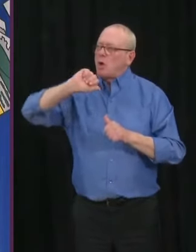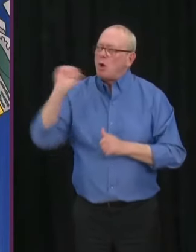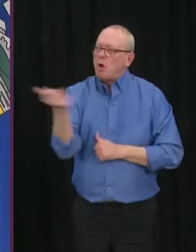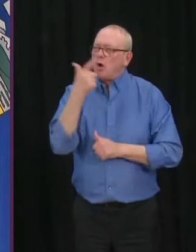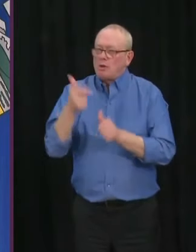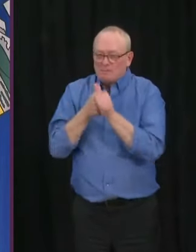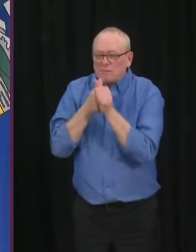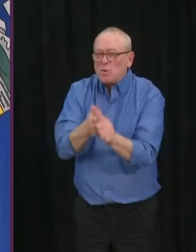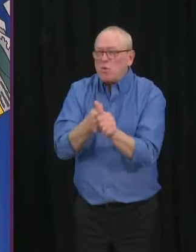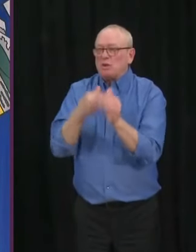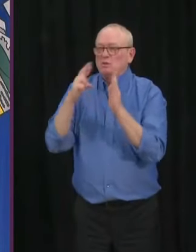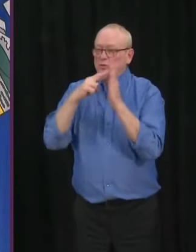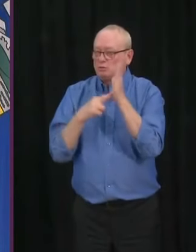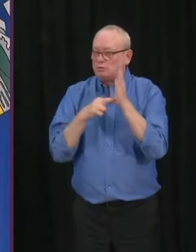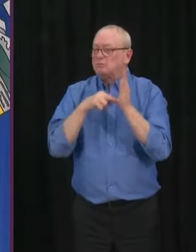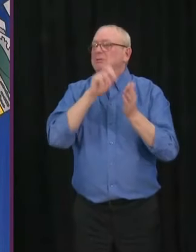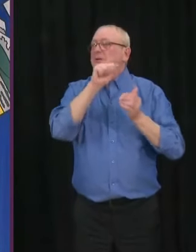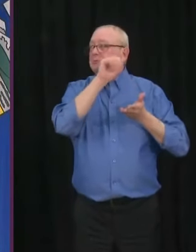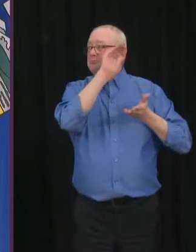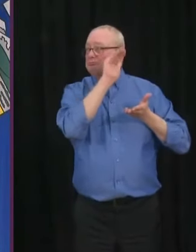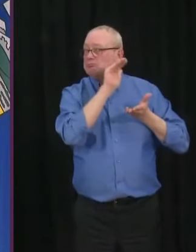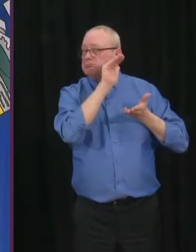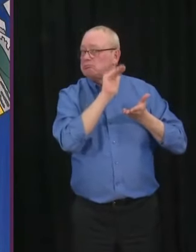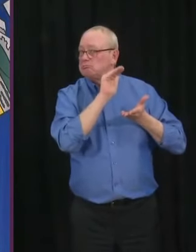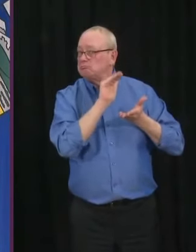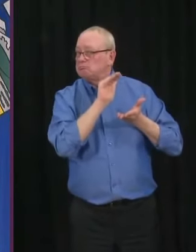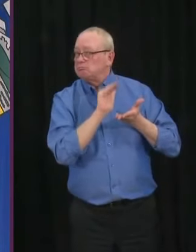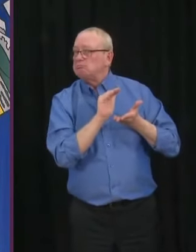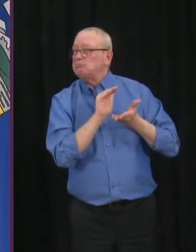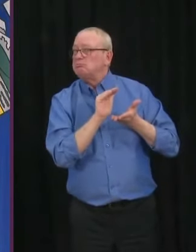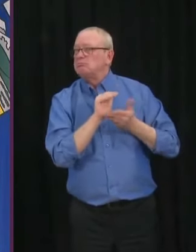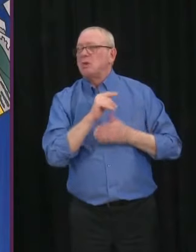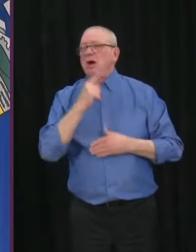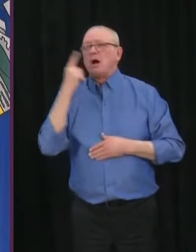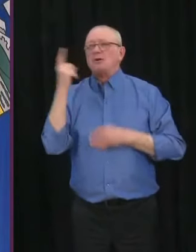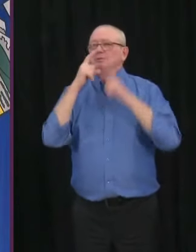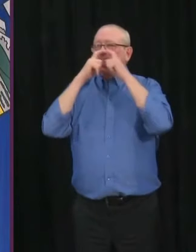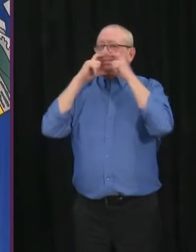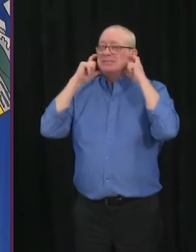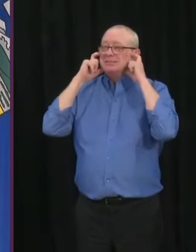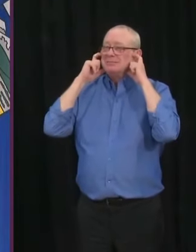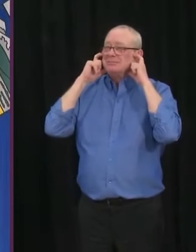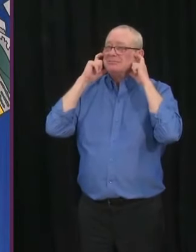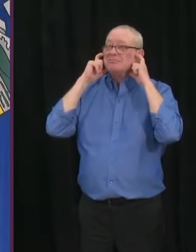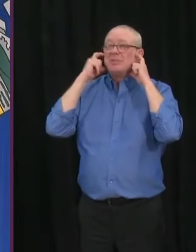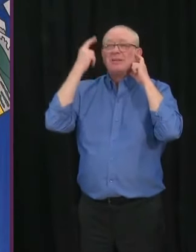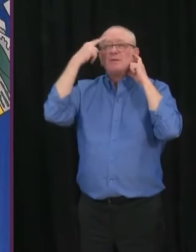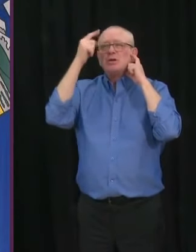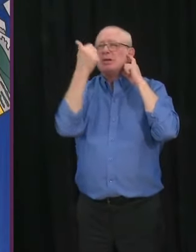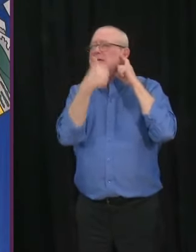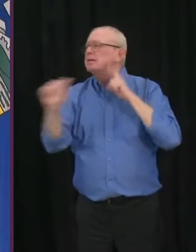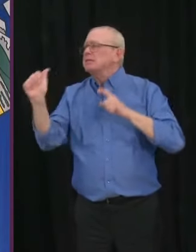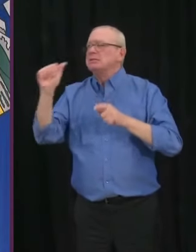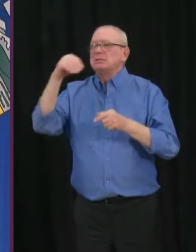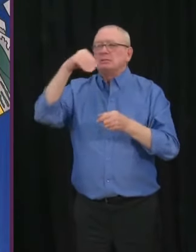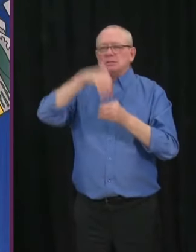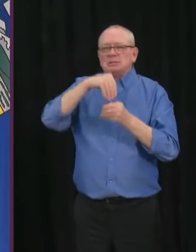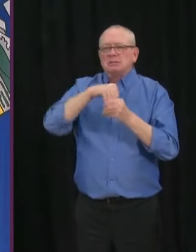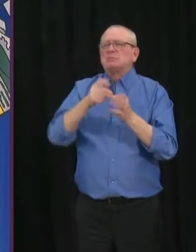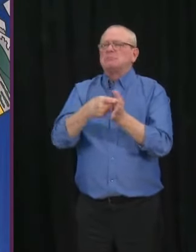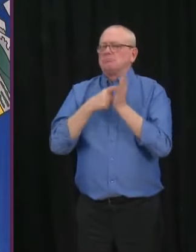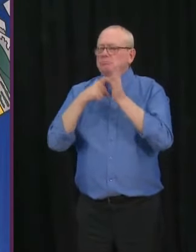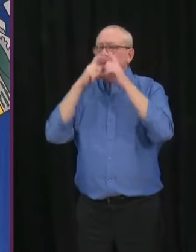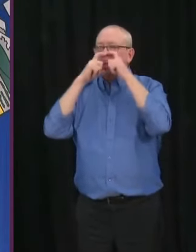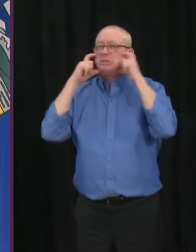mandatory masking in all public indoor spaces and working from home if it's possible. Now, don't